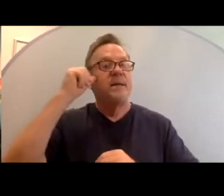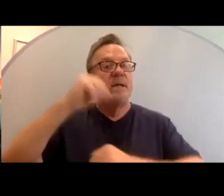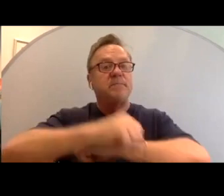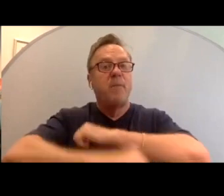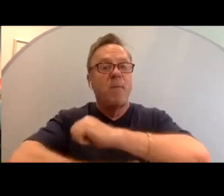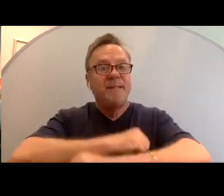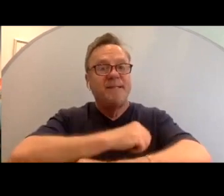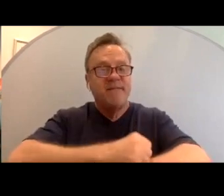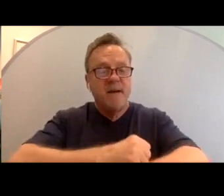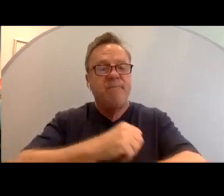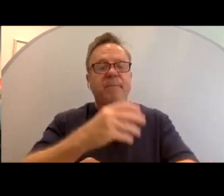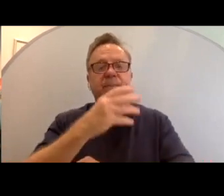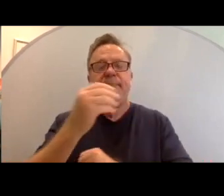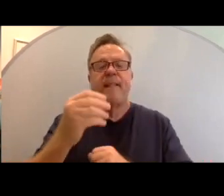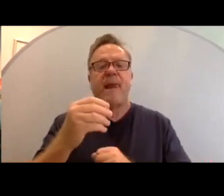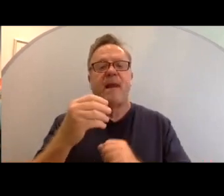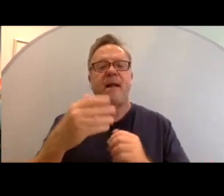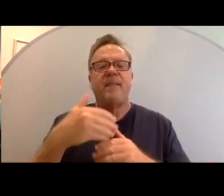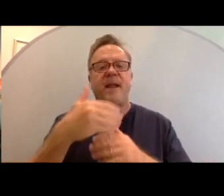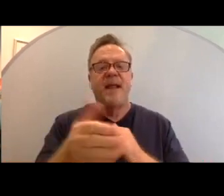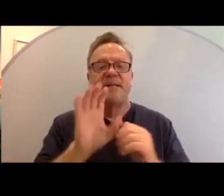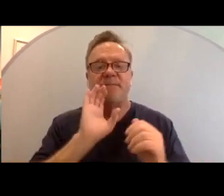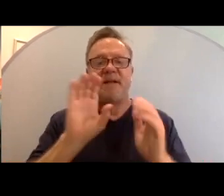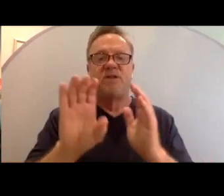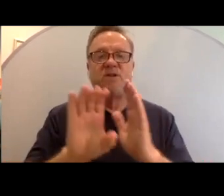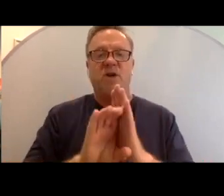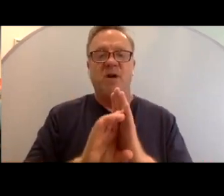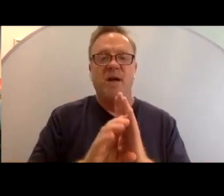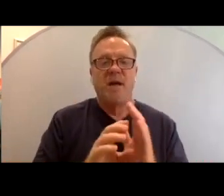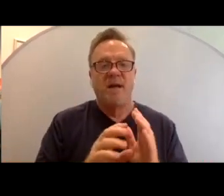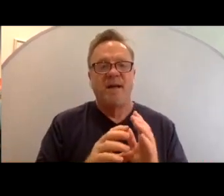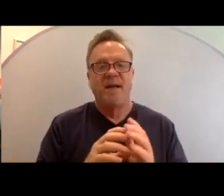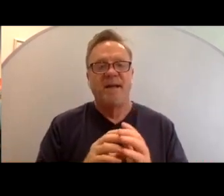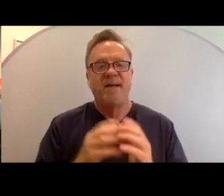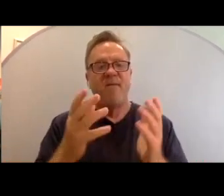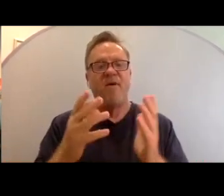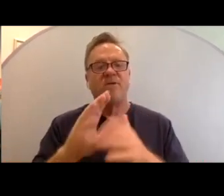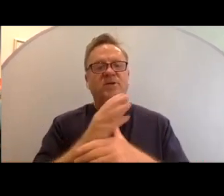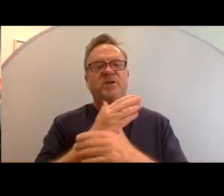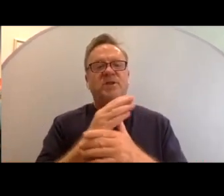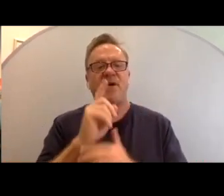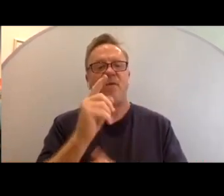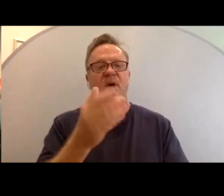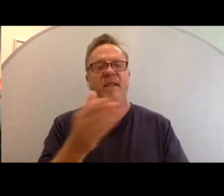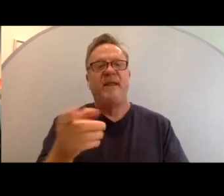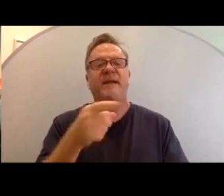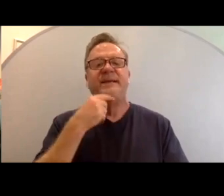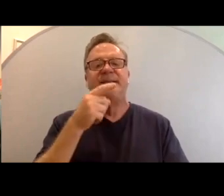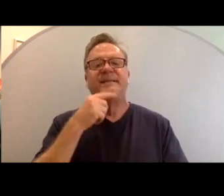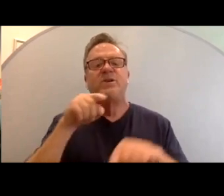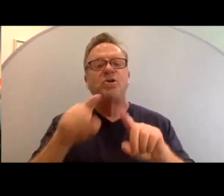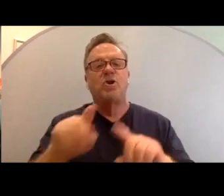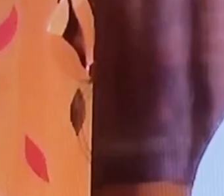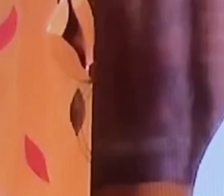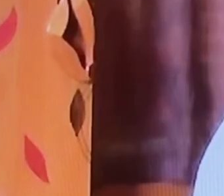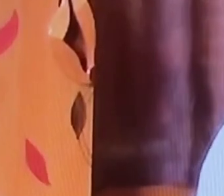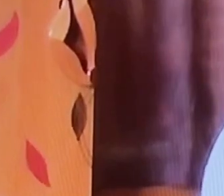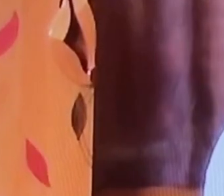mitzvah. And on the next slide, I want to share with you one of the things that he said during conformance.